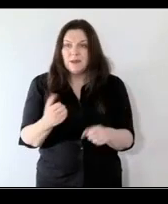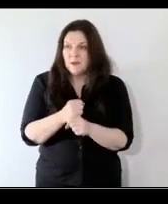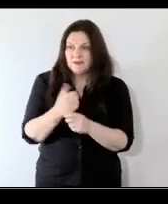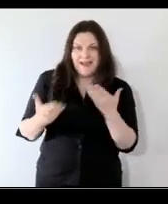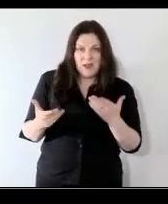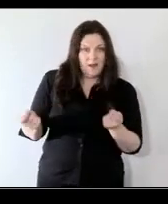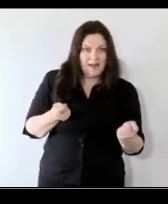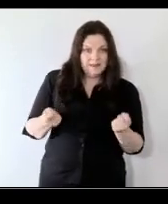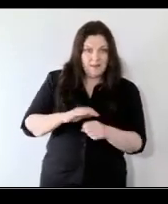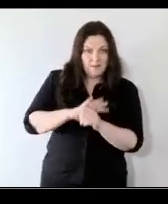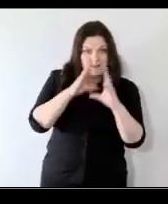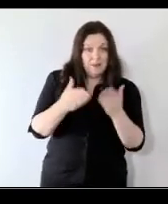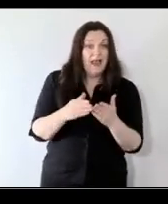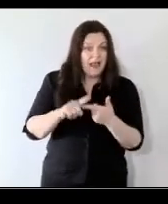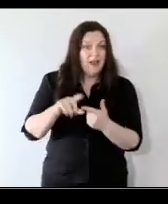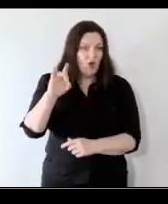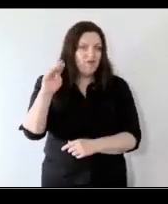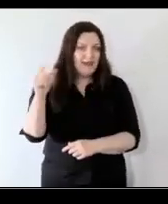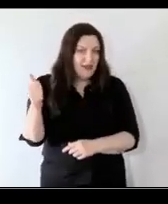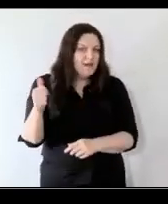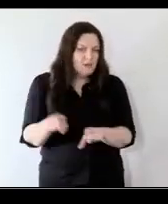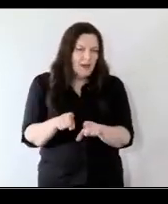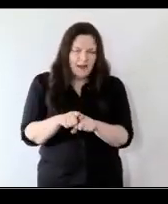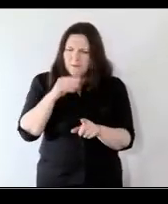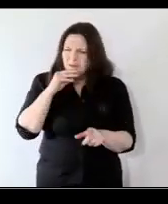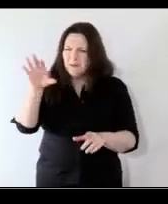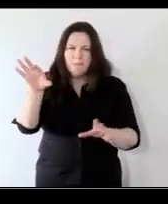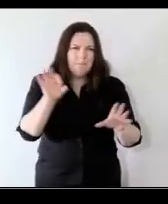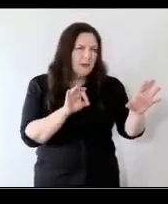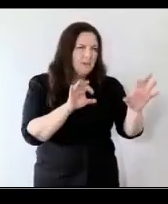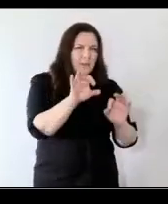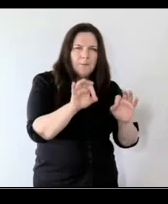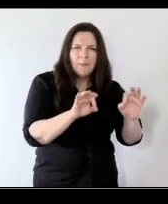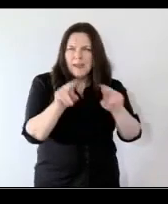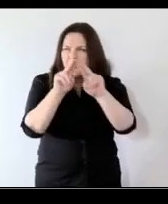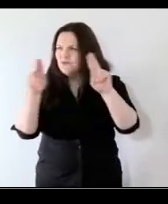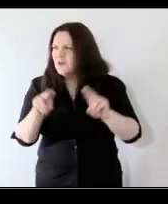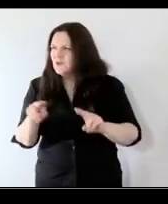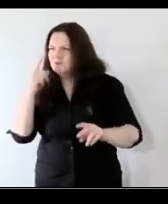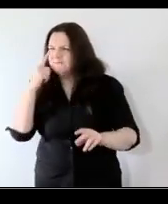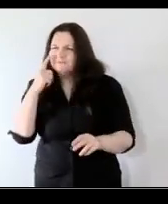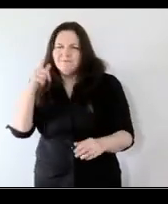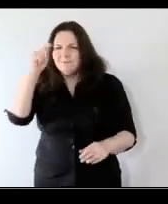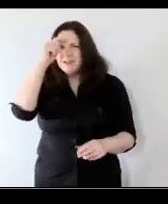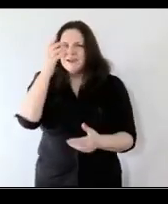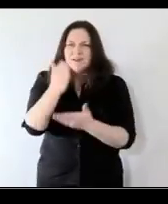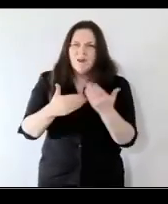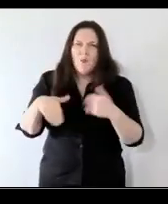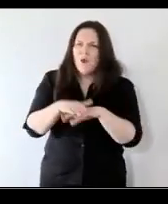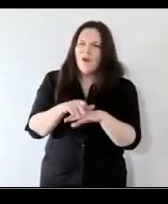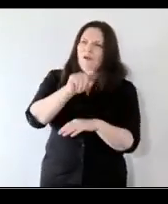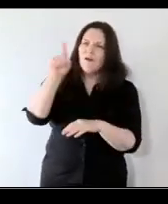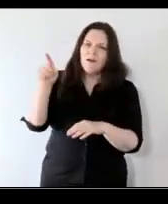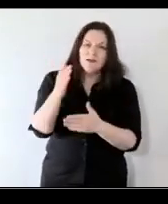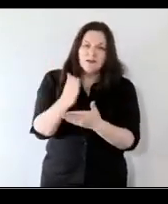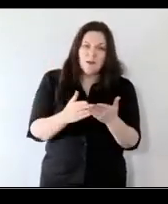handle the pandemic from korea as well so we should be picking elements and just thinking somewhere out there in the world